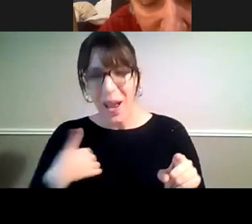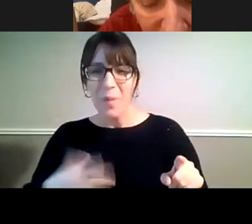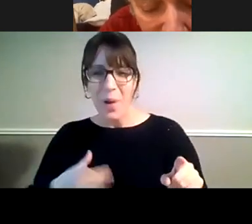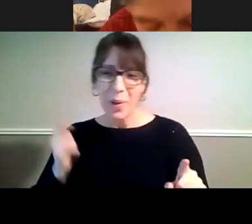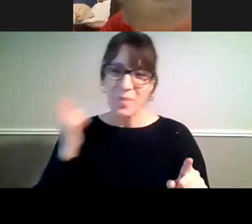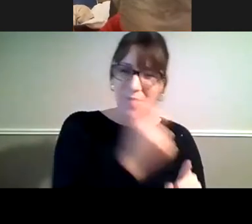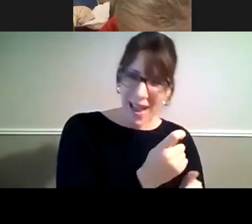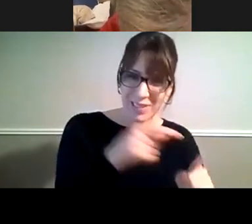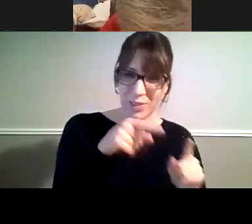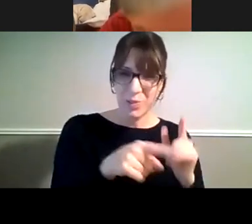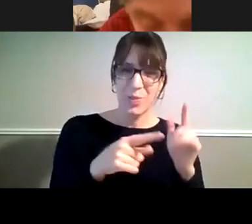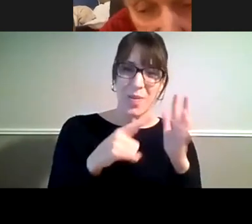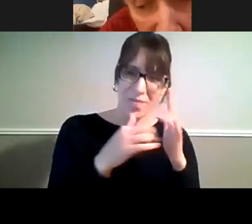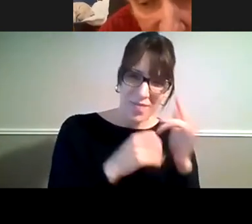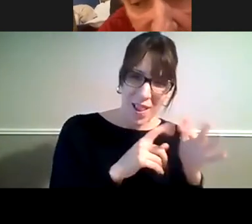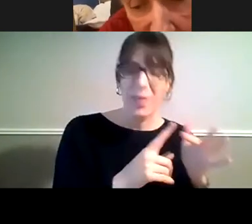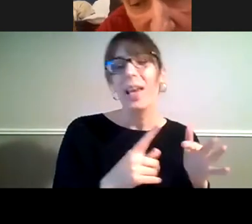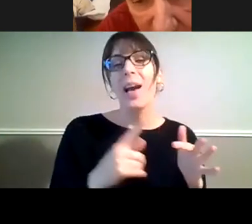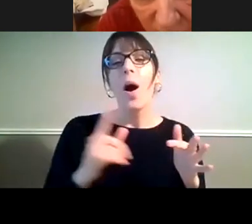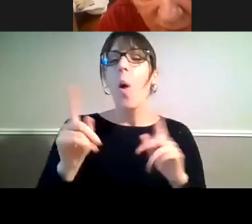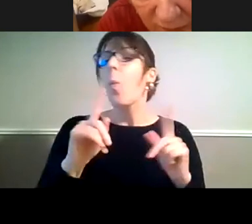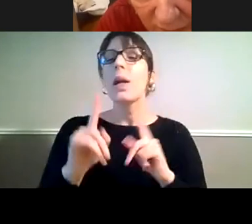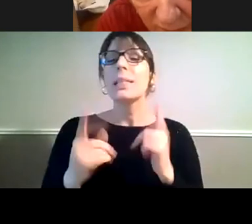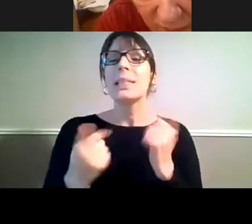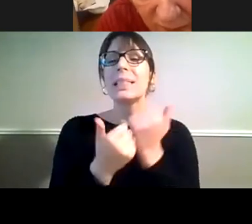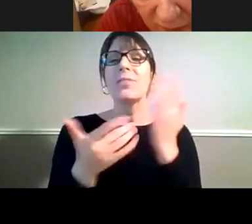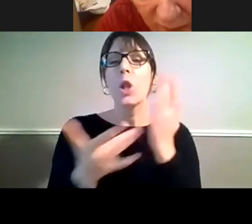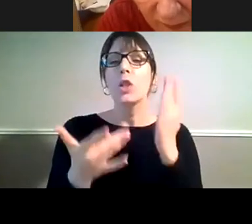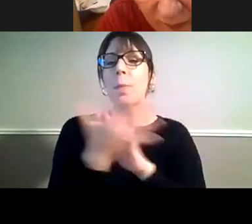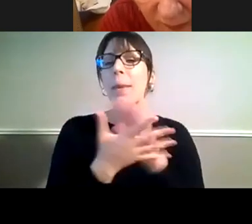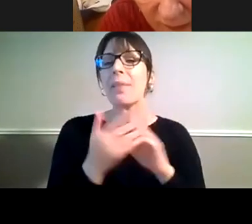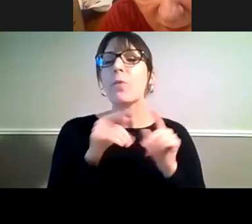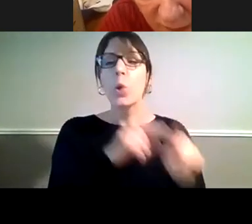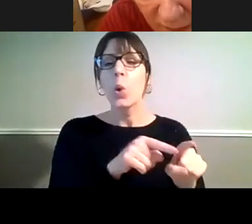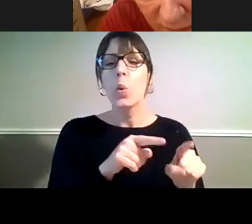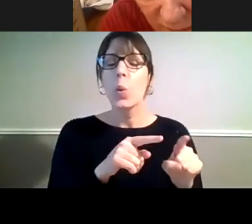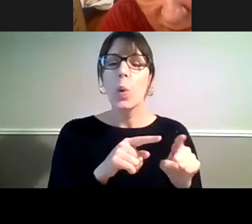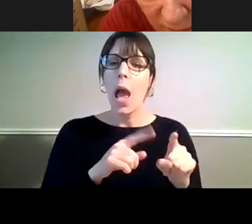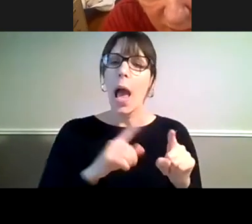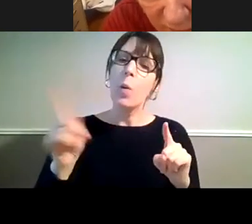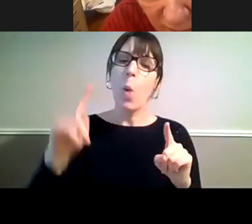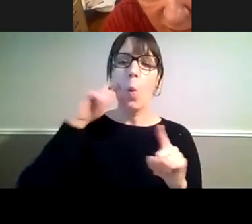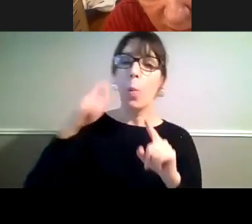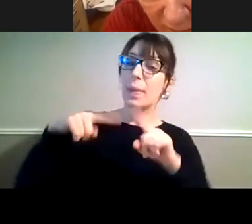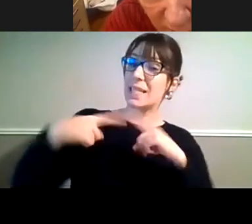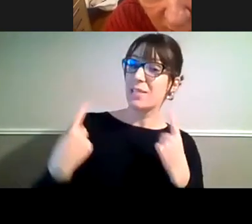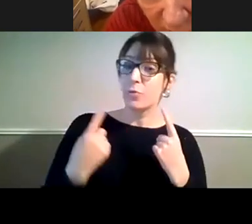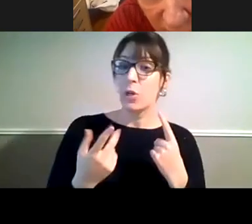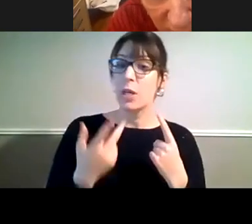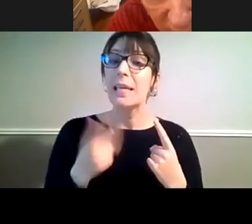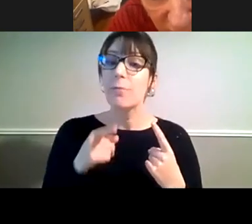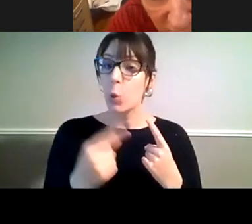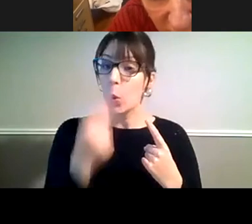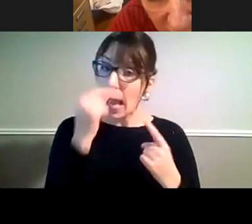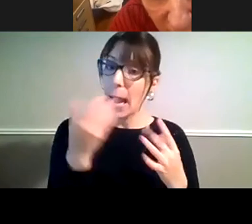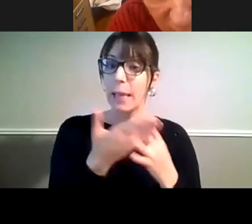would the, what does assistive technology look like for you? And what would be different if you had eligibility for